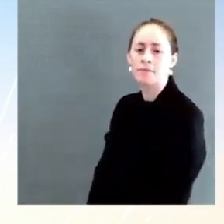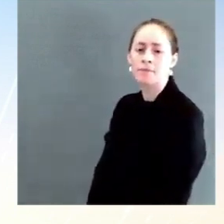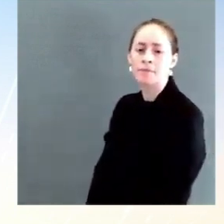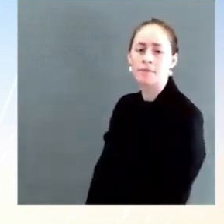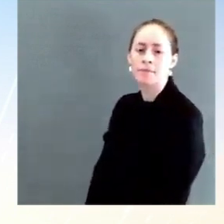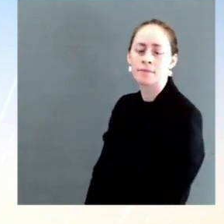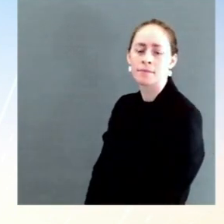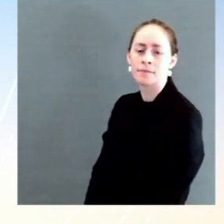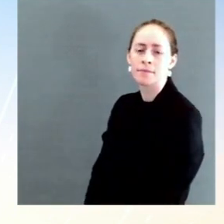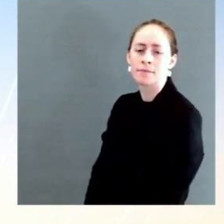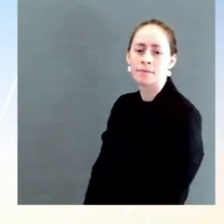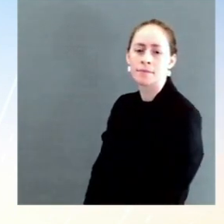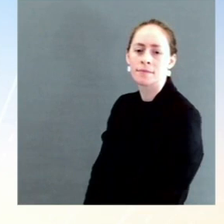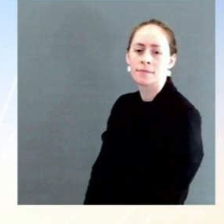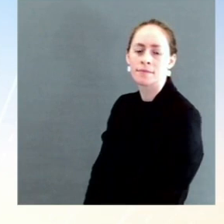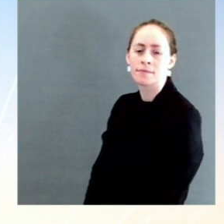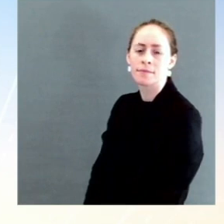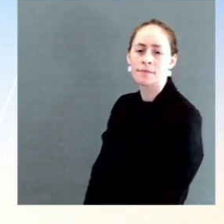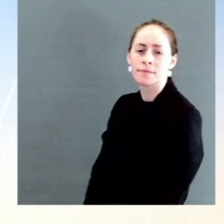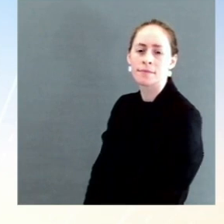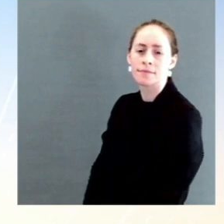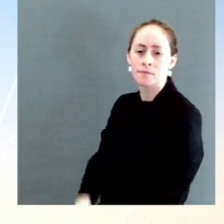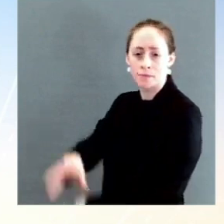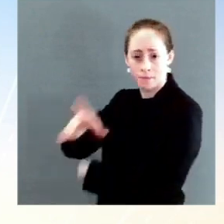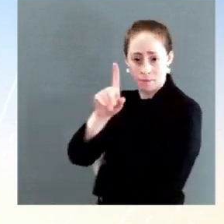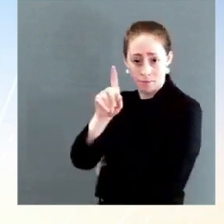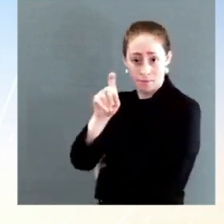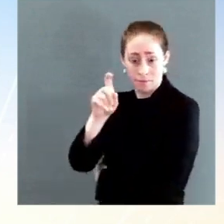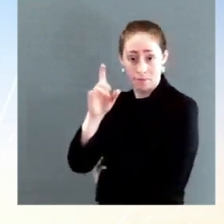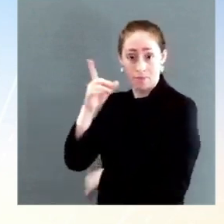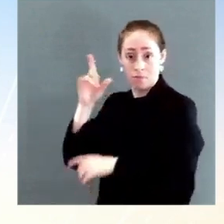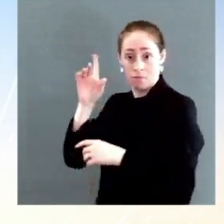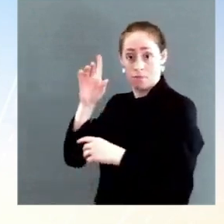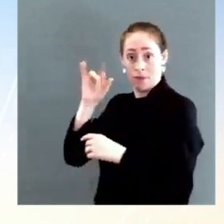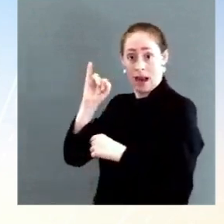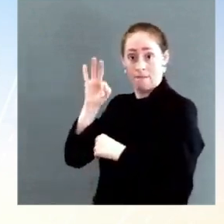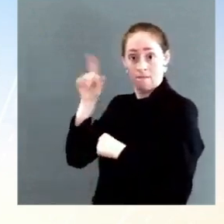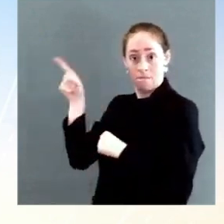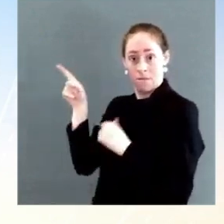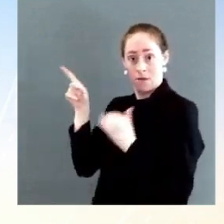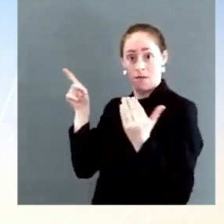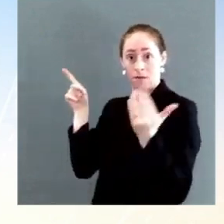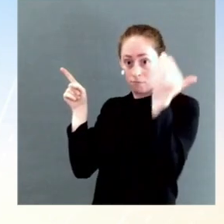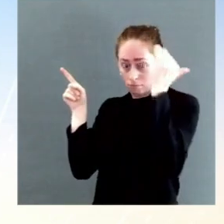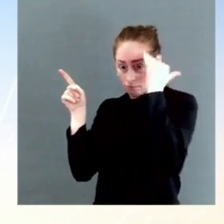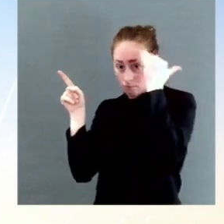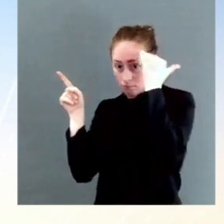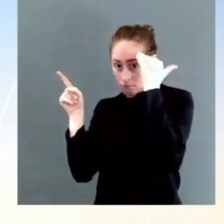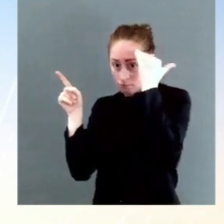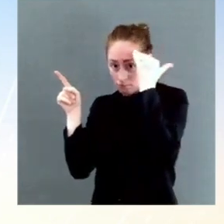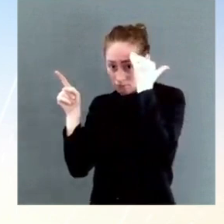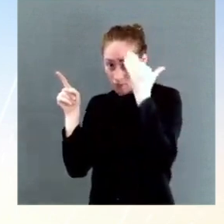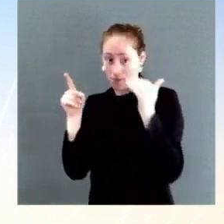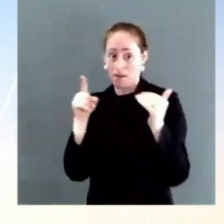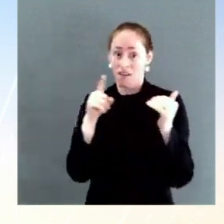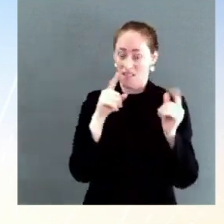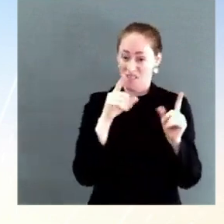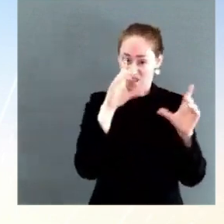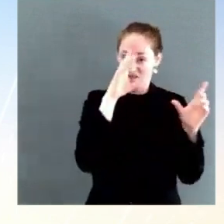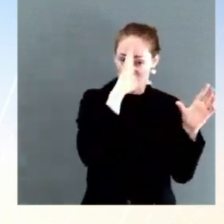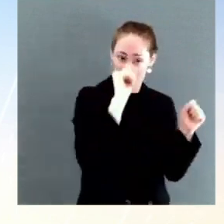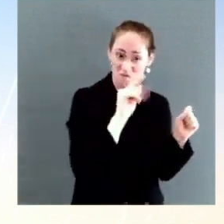relay that message to him? We were not aware of the reports that were out this morning in advance, no. Anything to add about